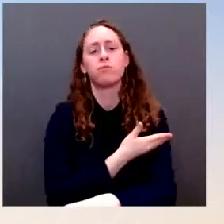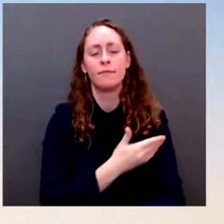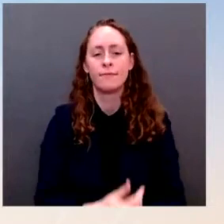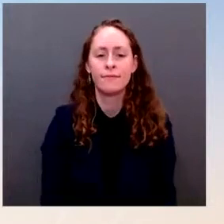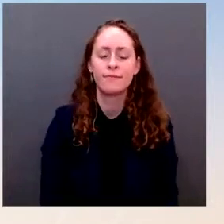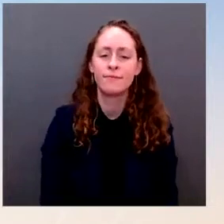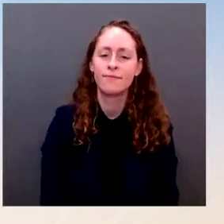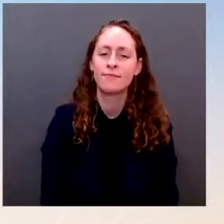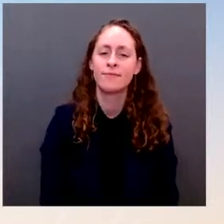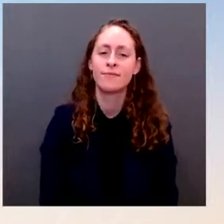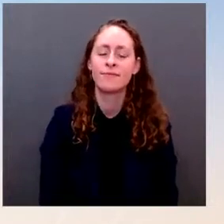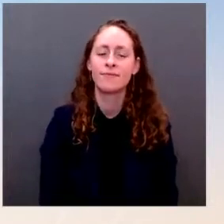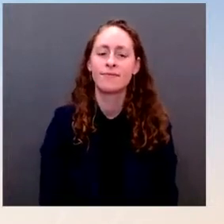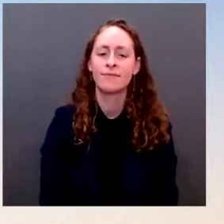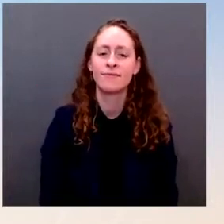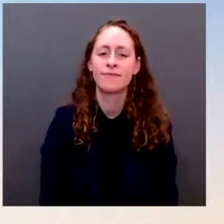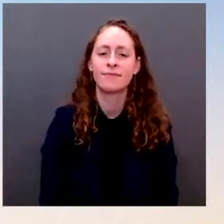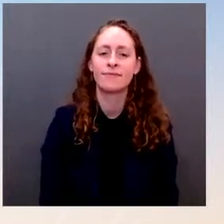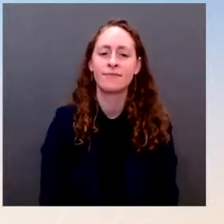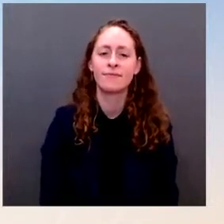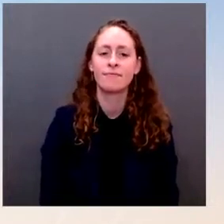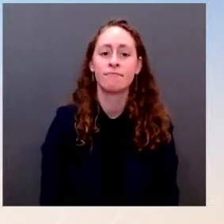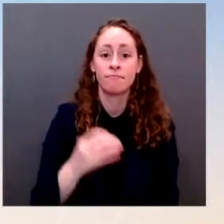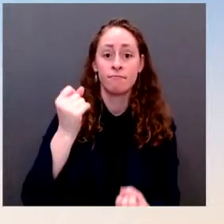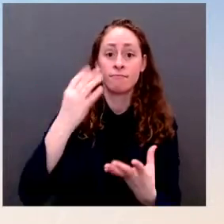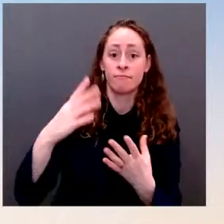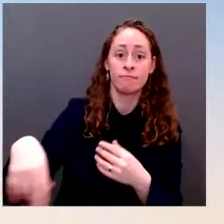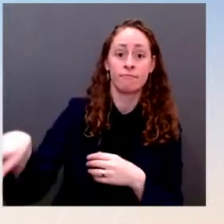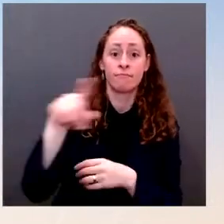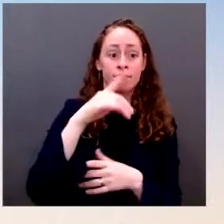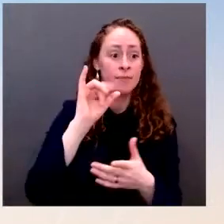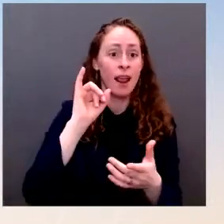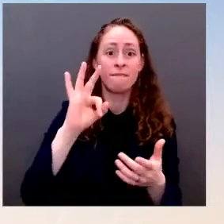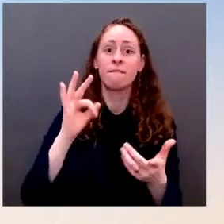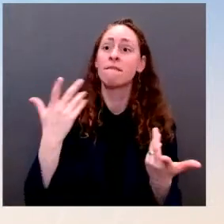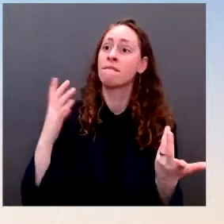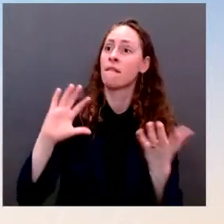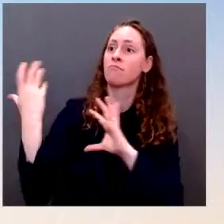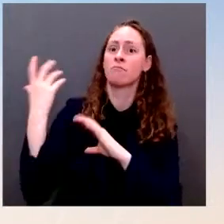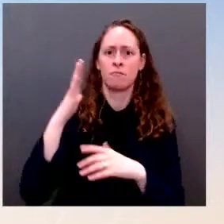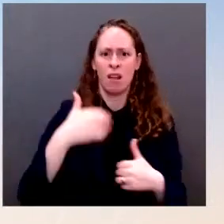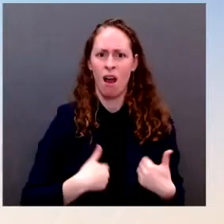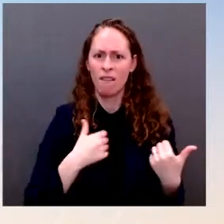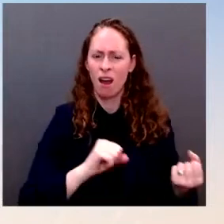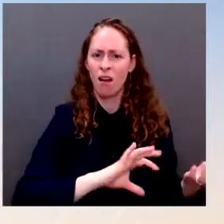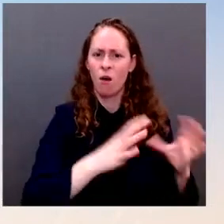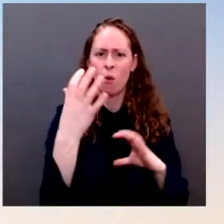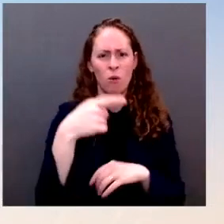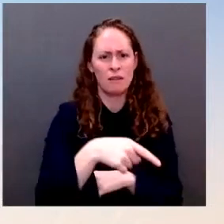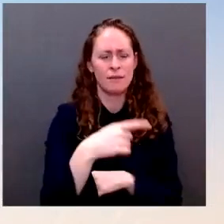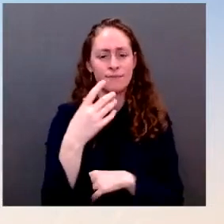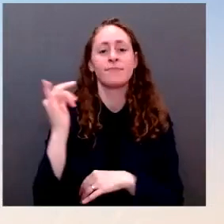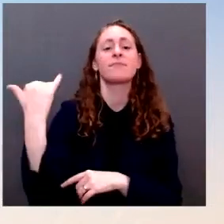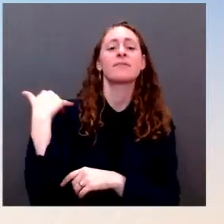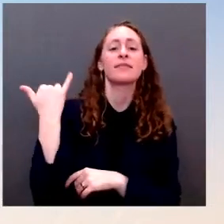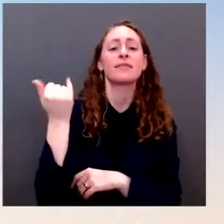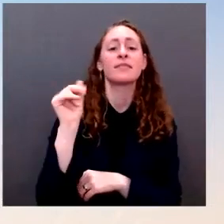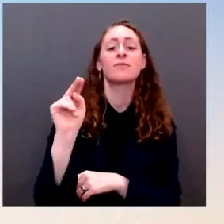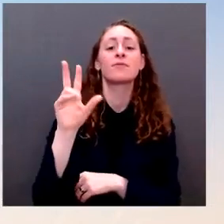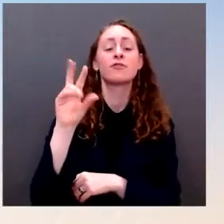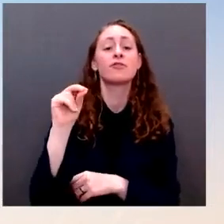as directly in the previous executive order, starting January 30th, federal contractors will be paid a $15